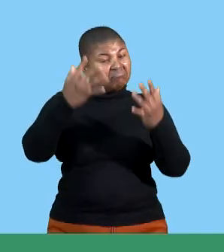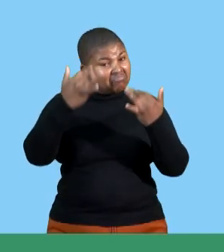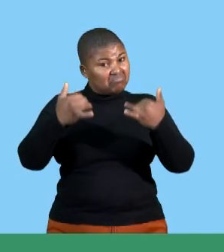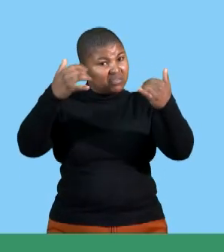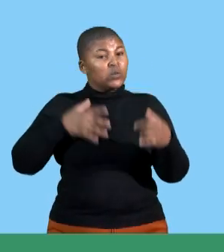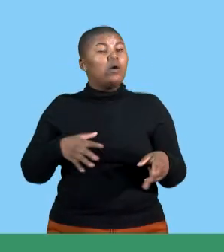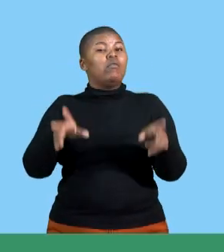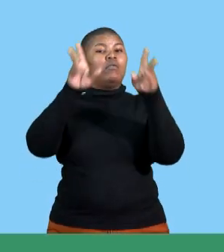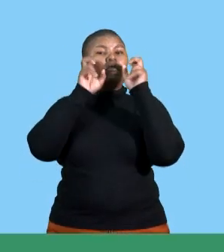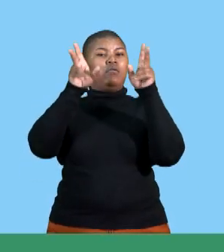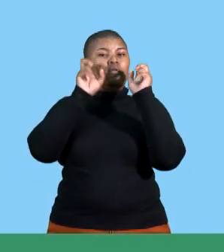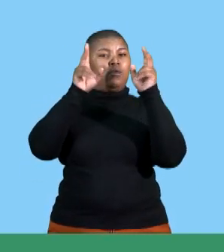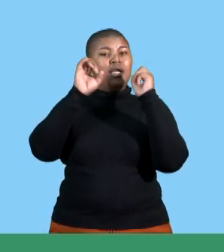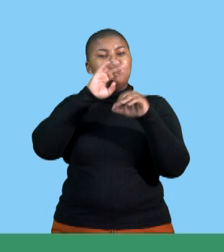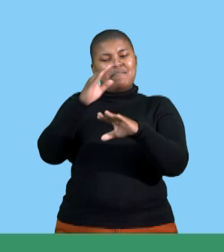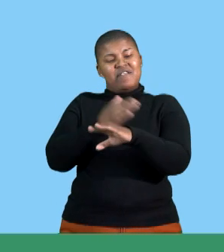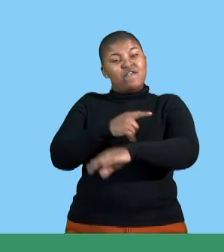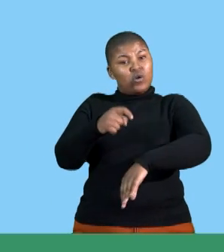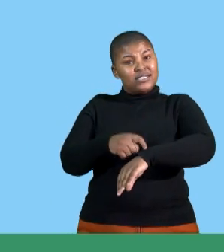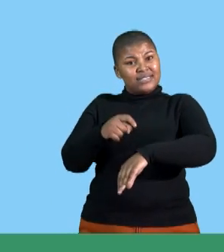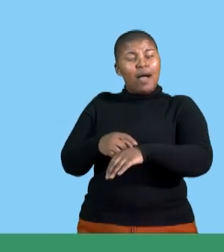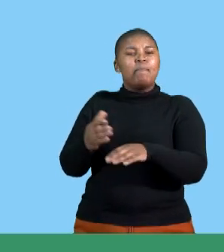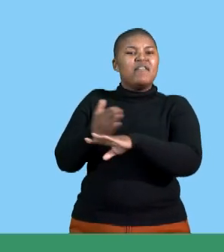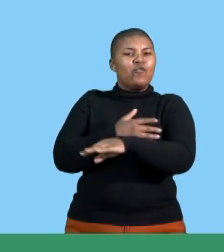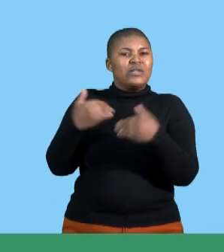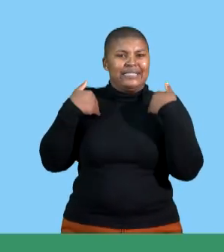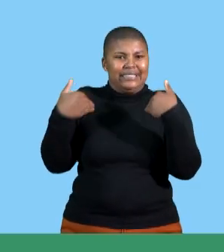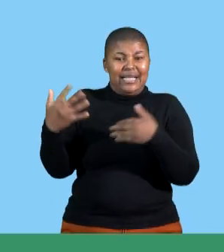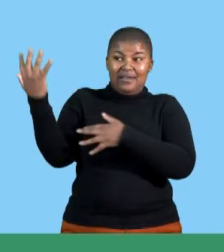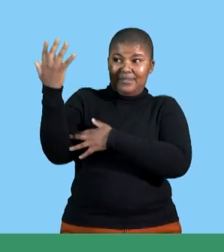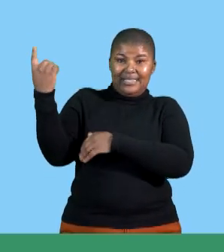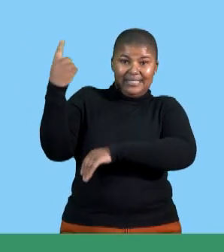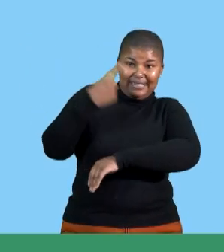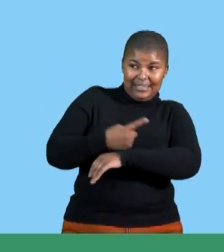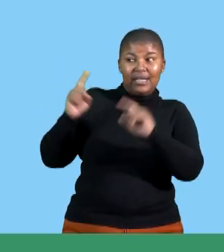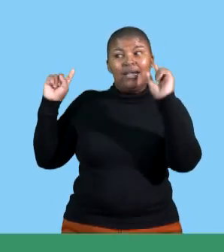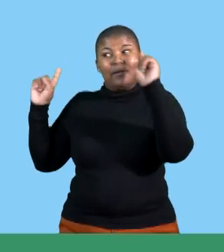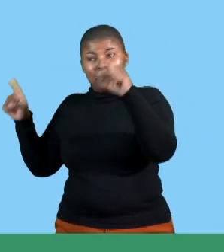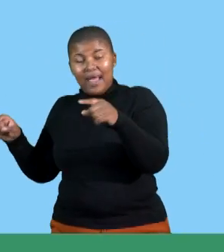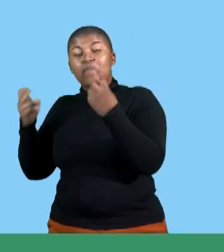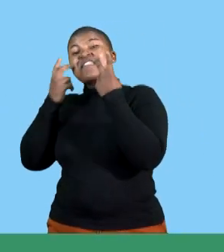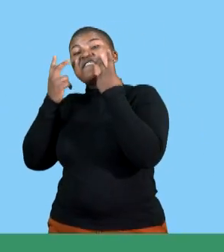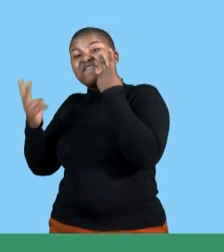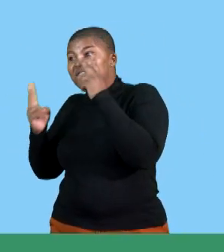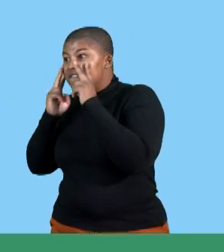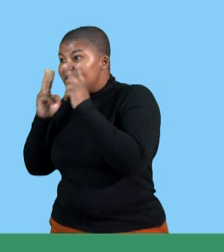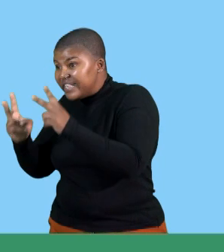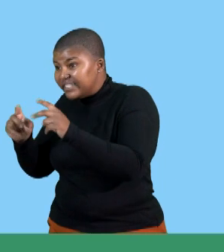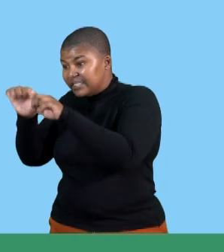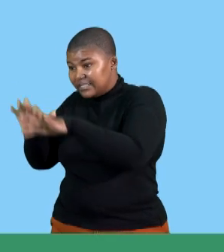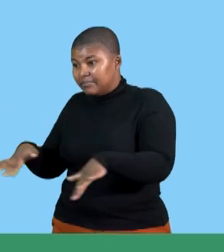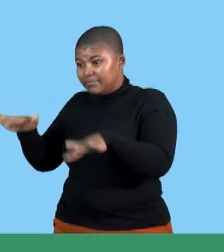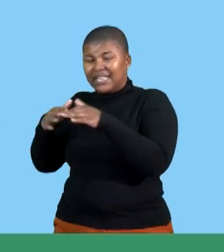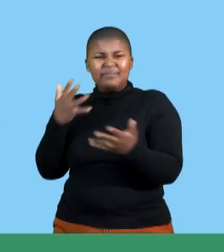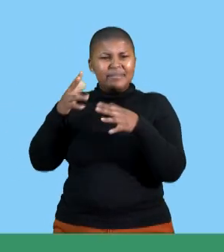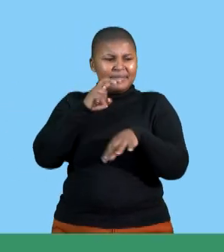waiting to hear from you. So what you need to do is to go there beforehand, before the start of the presentation, visit the venue and show that